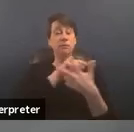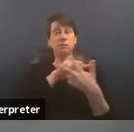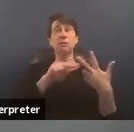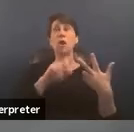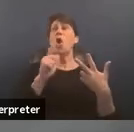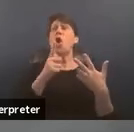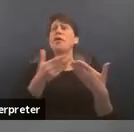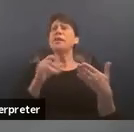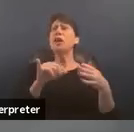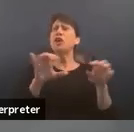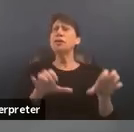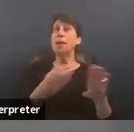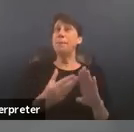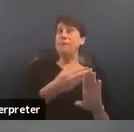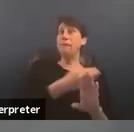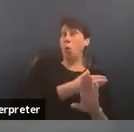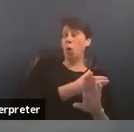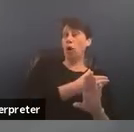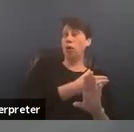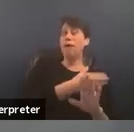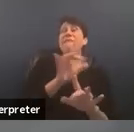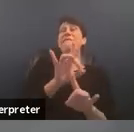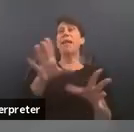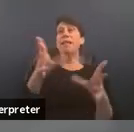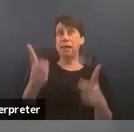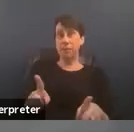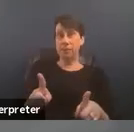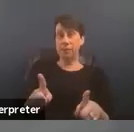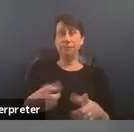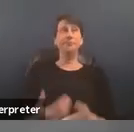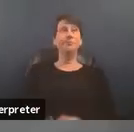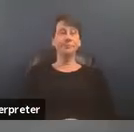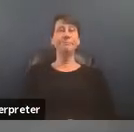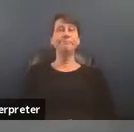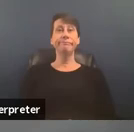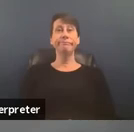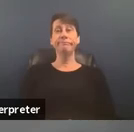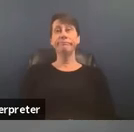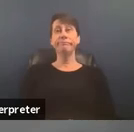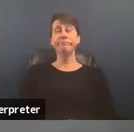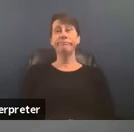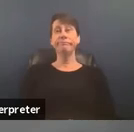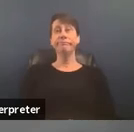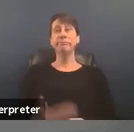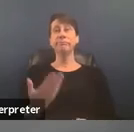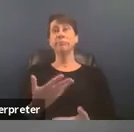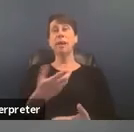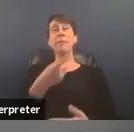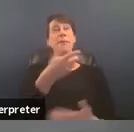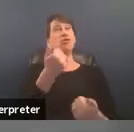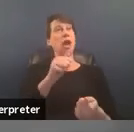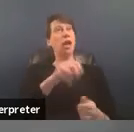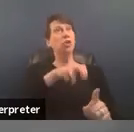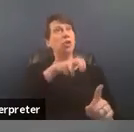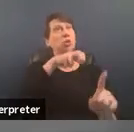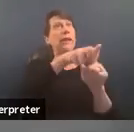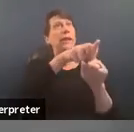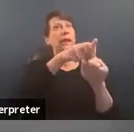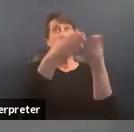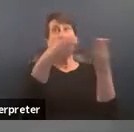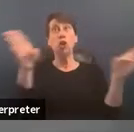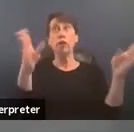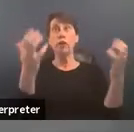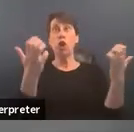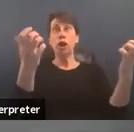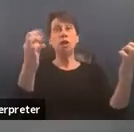things that are done before an individual act of violence has occurred and it may be directed at a universal audience or it may be directed at a